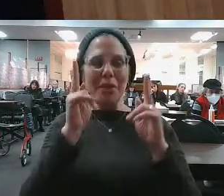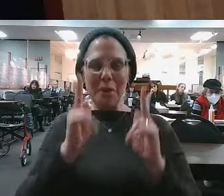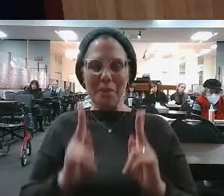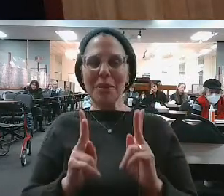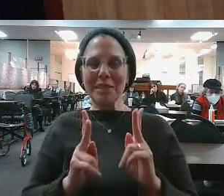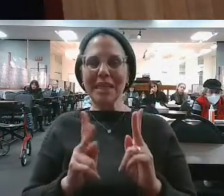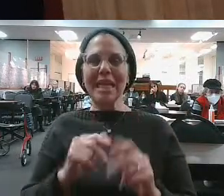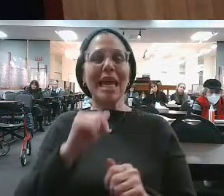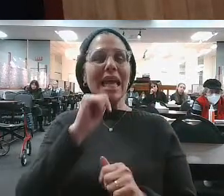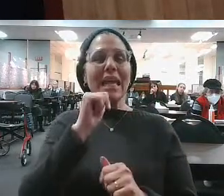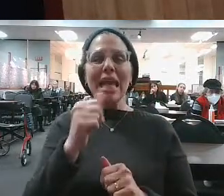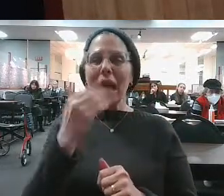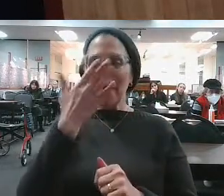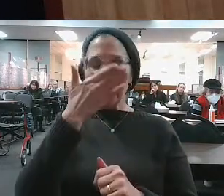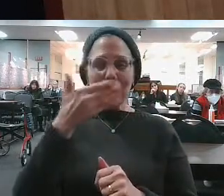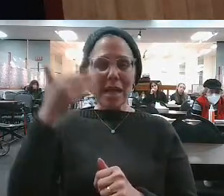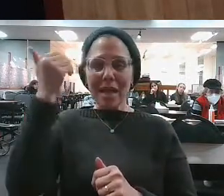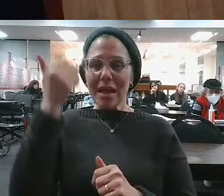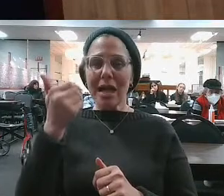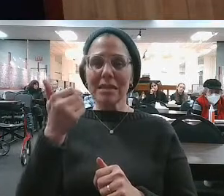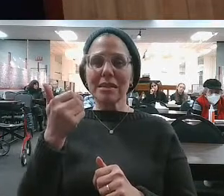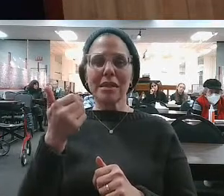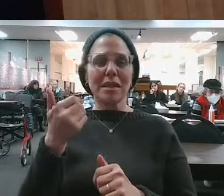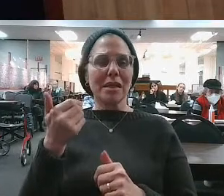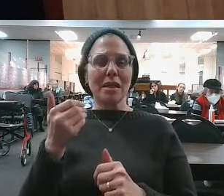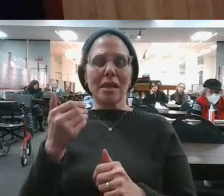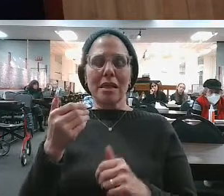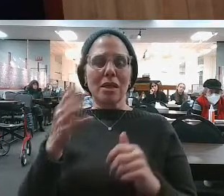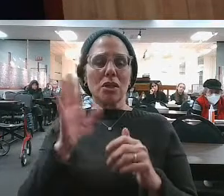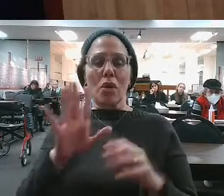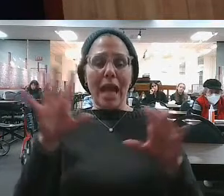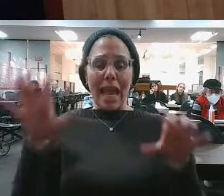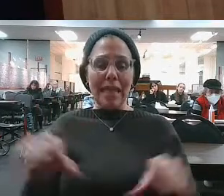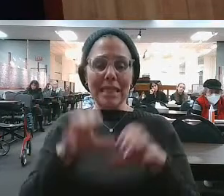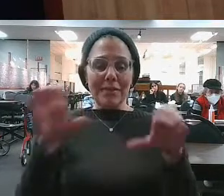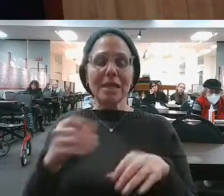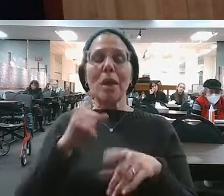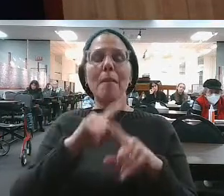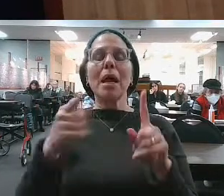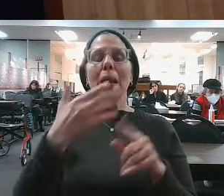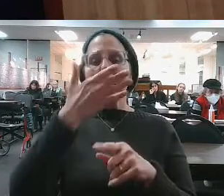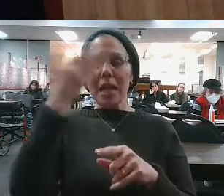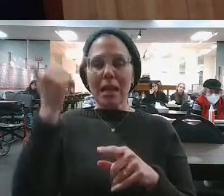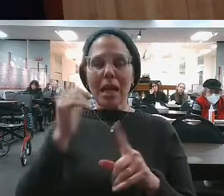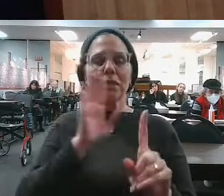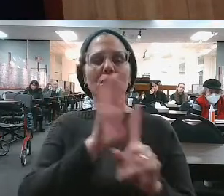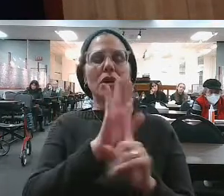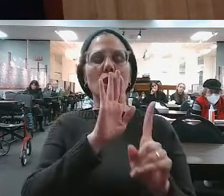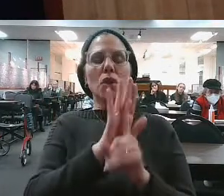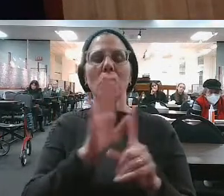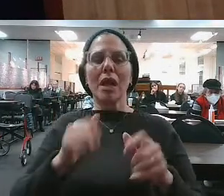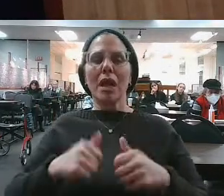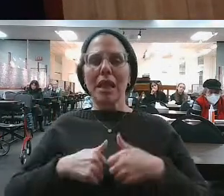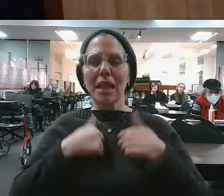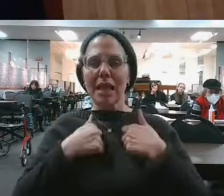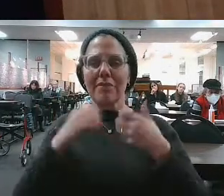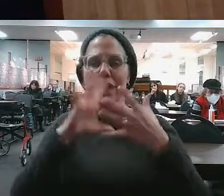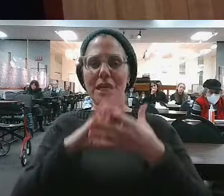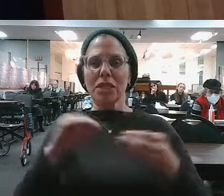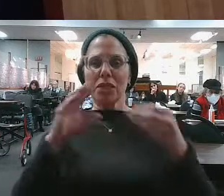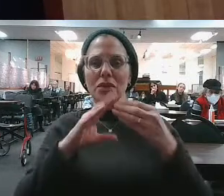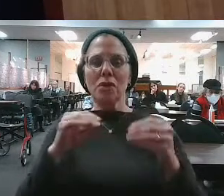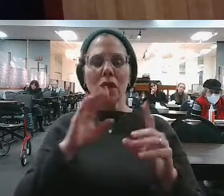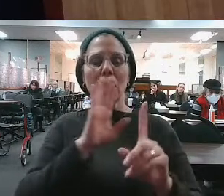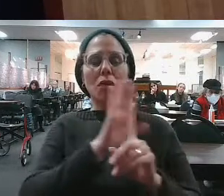person. Not because of something you're doing, but because of who you are. Because your life story